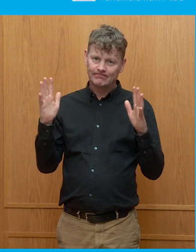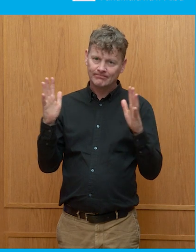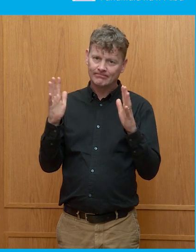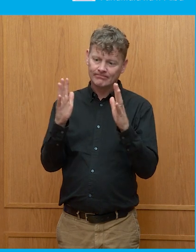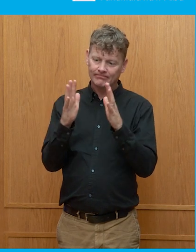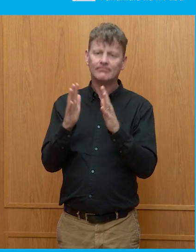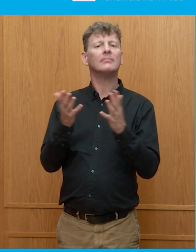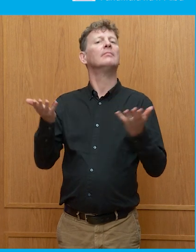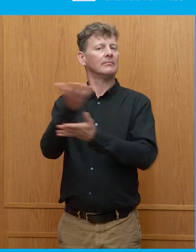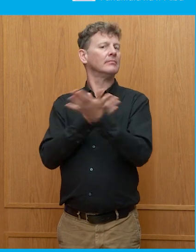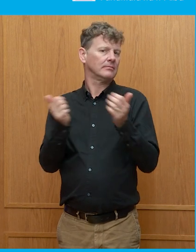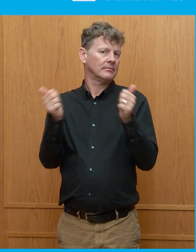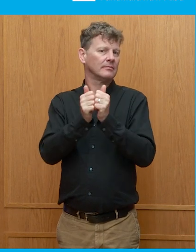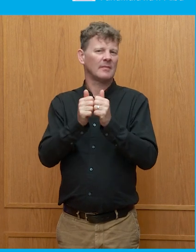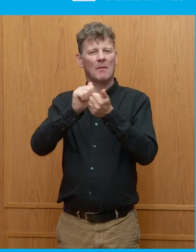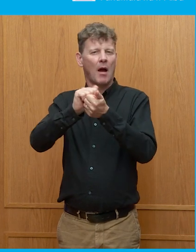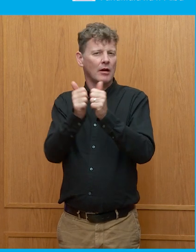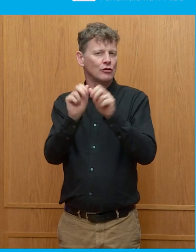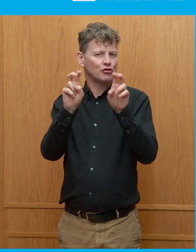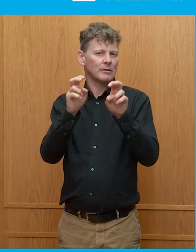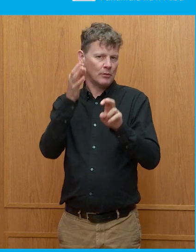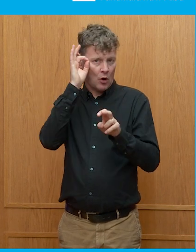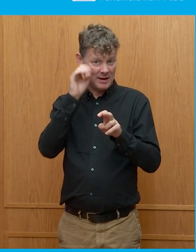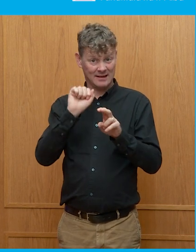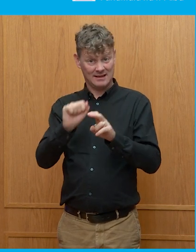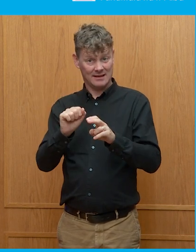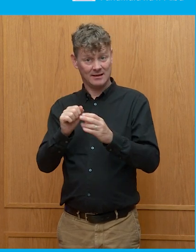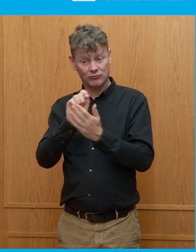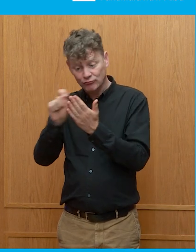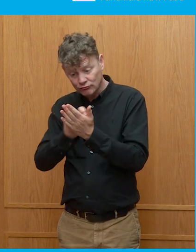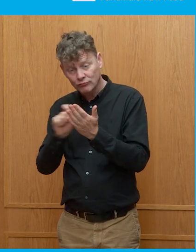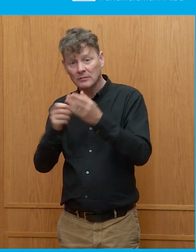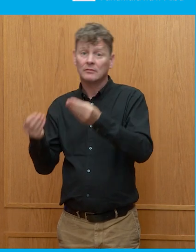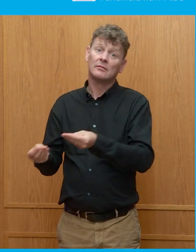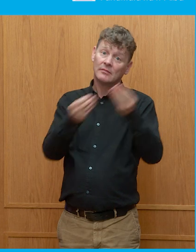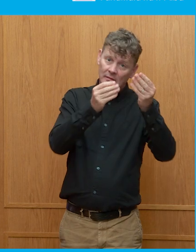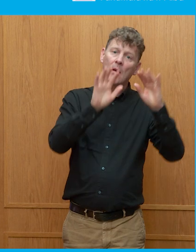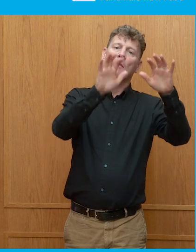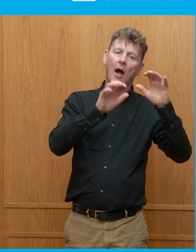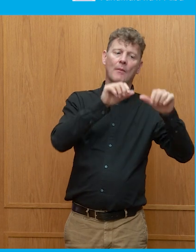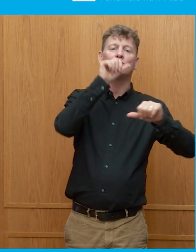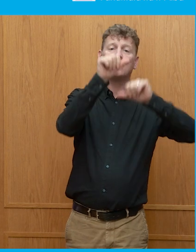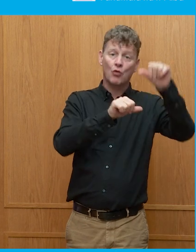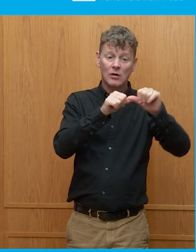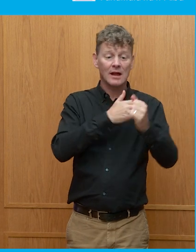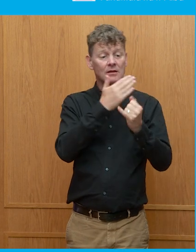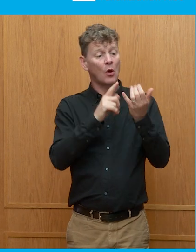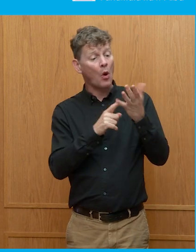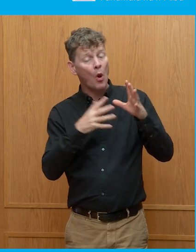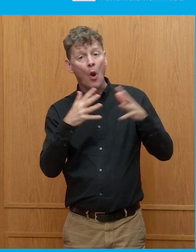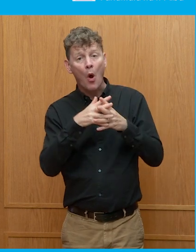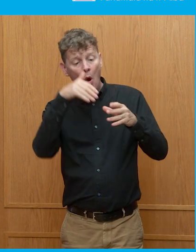partnership committees then informed the parliamentary process and produced better legislation as well. So